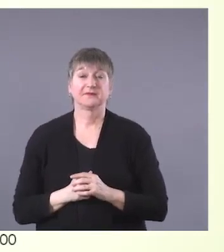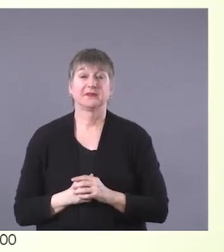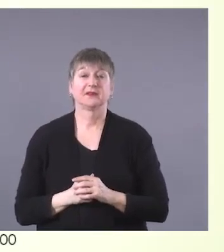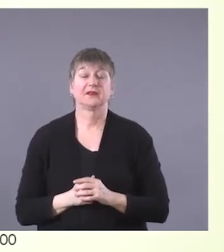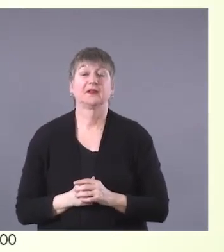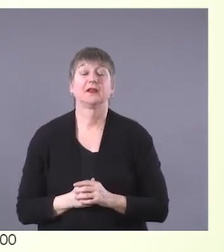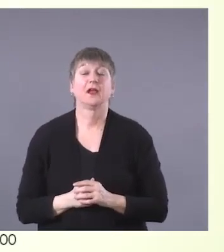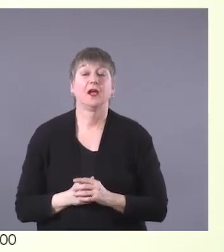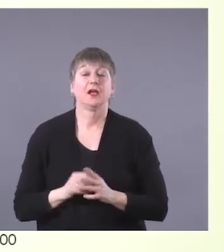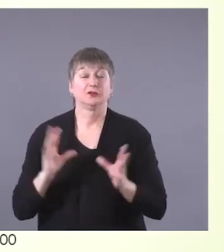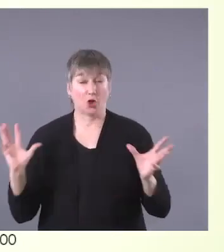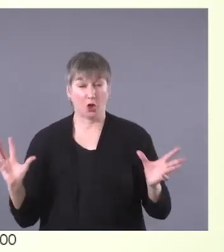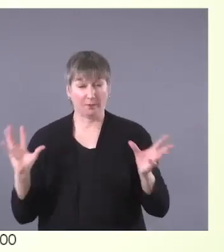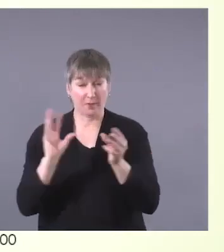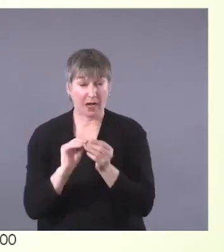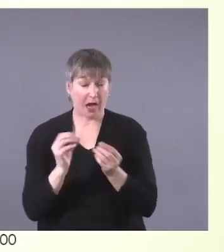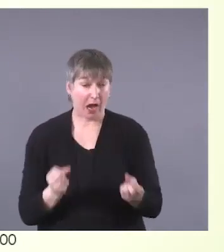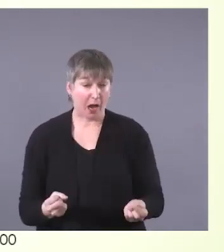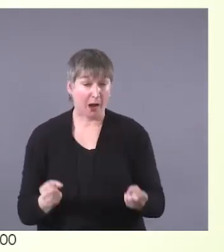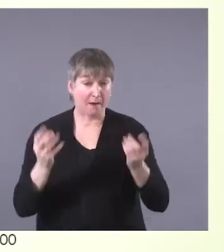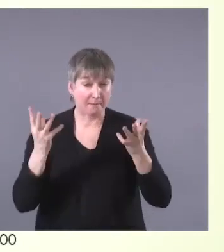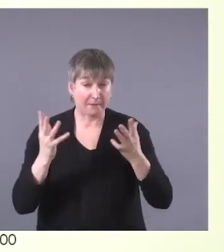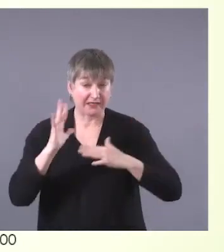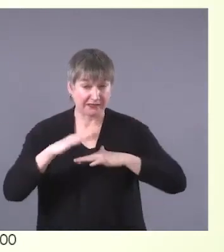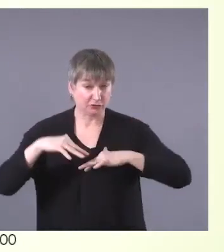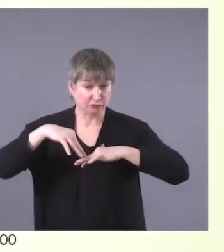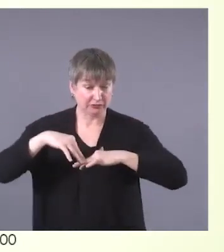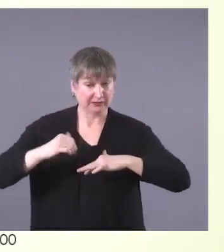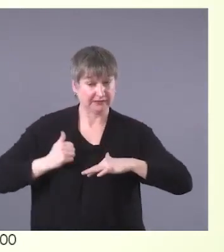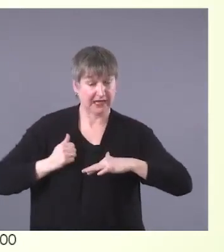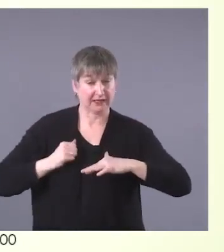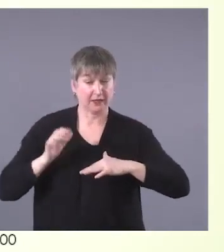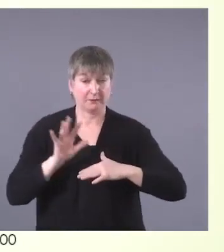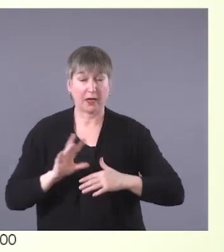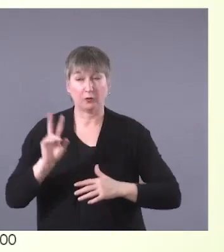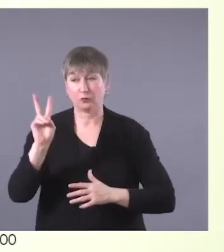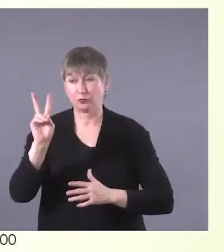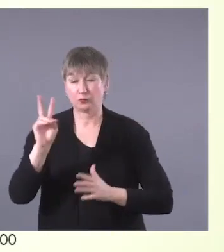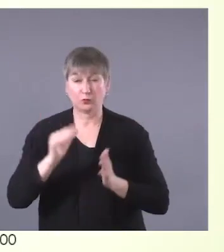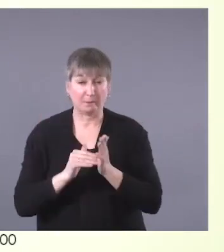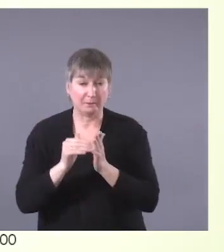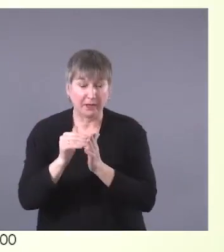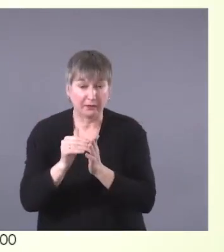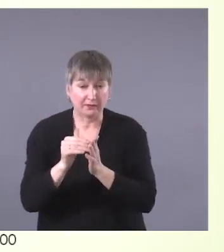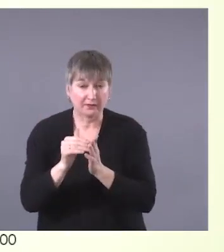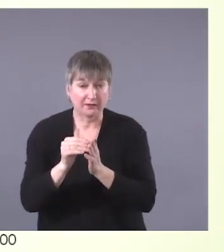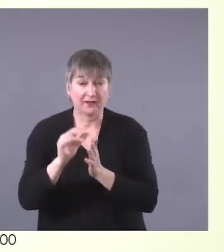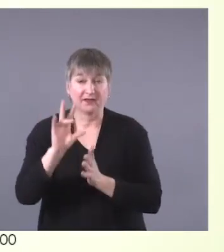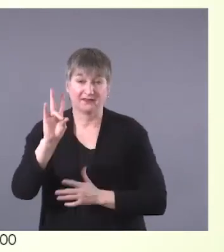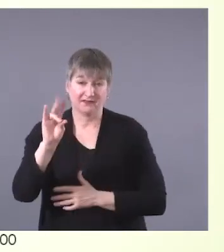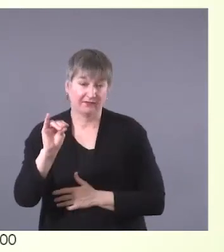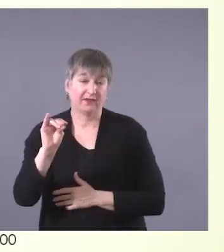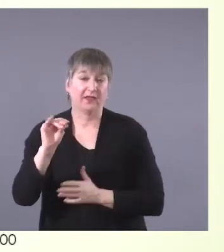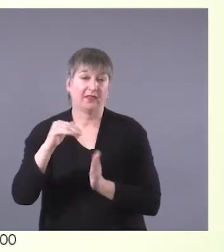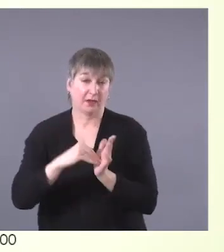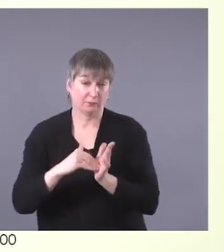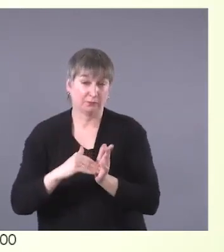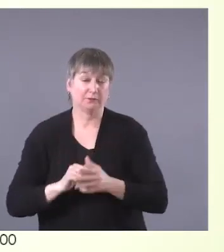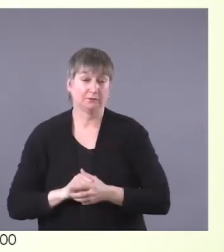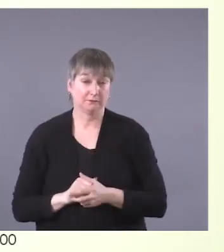in Canada is approximately 2 million and 70,000 people.